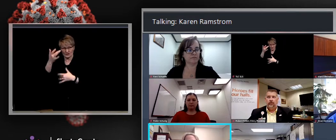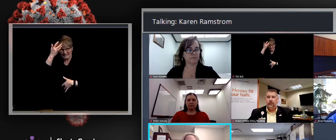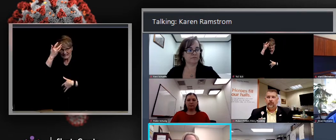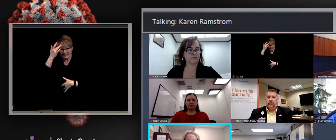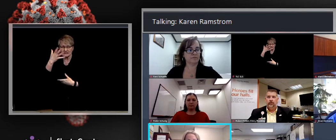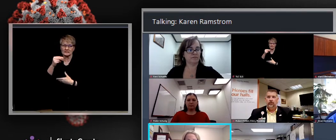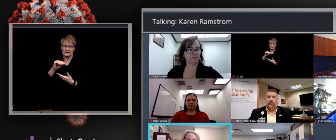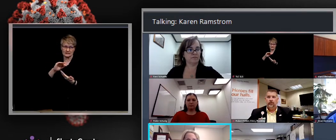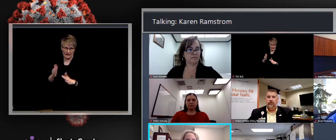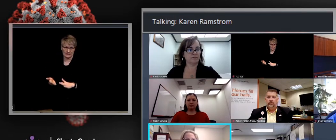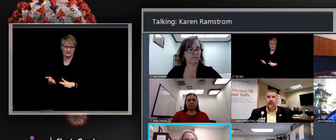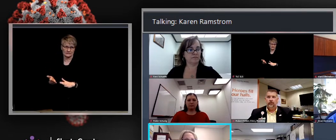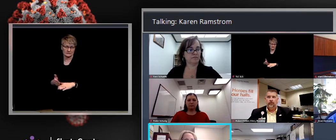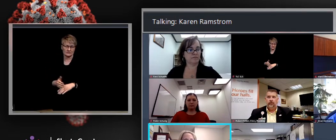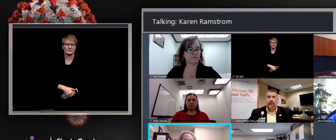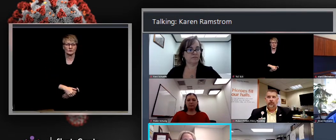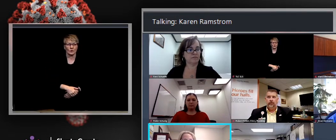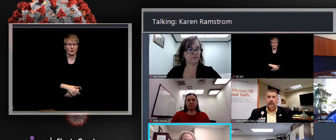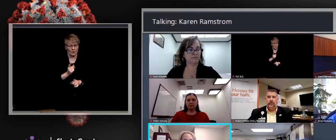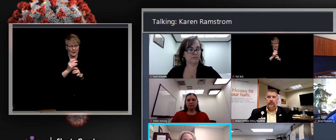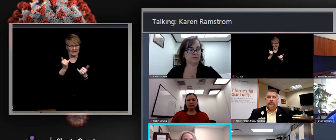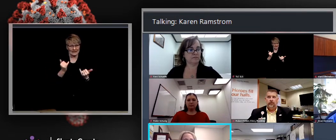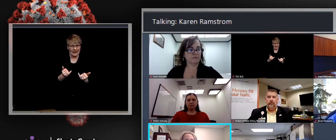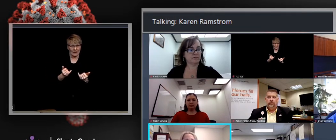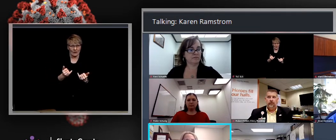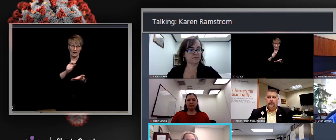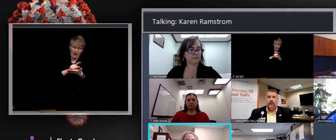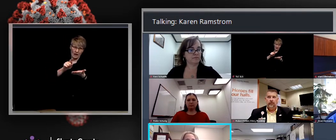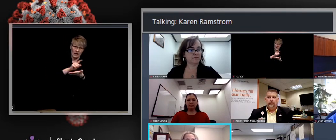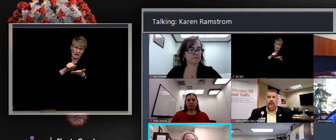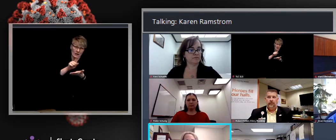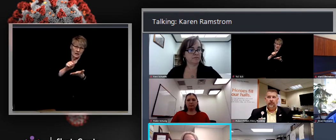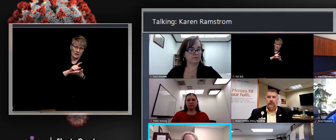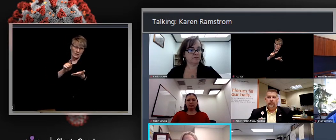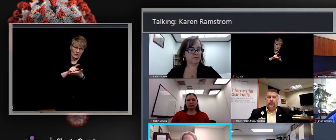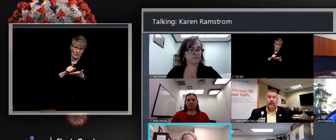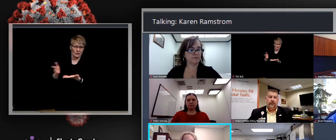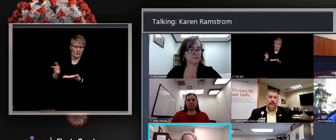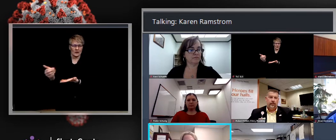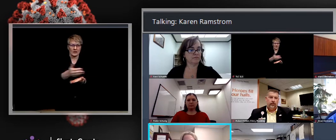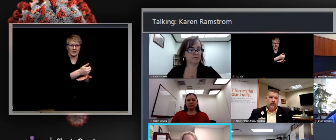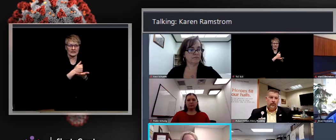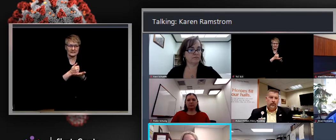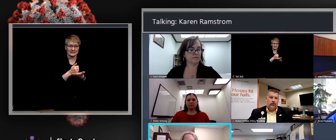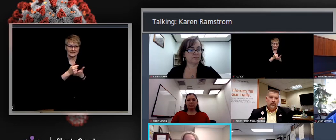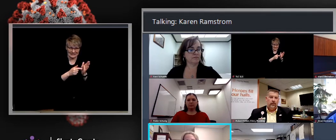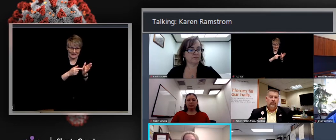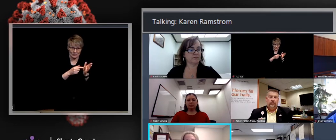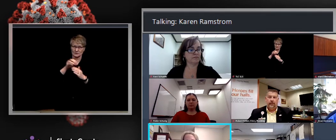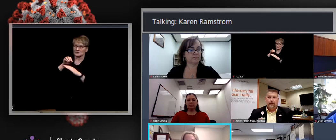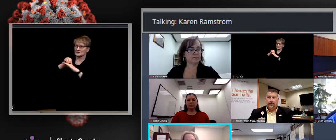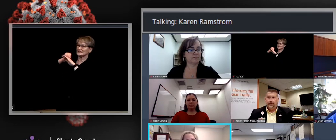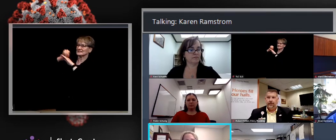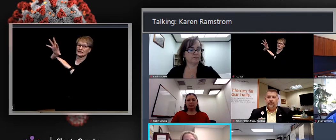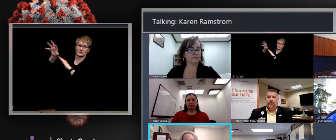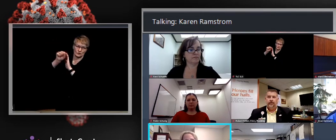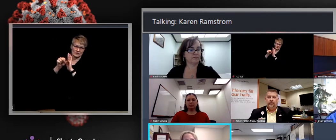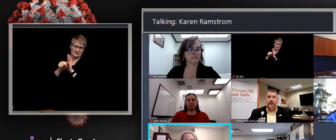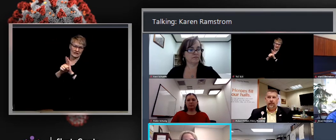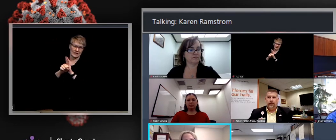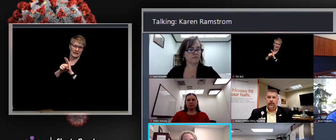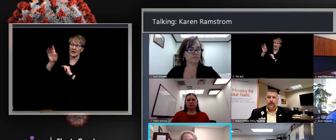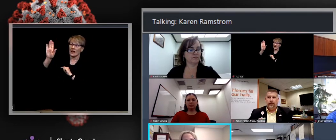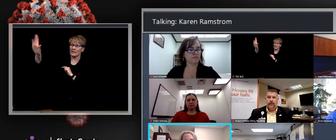where we're sending samples on a weekly basis to the state for typing. And they're really ramping up their capacity to do more testing,